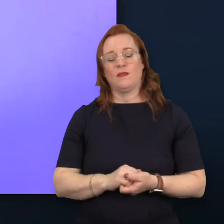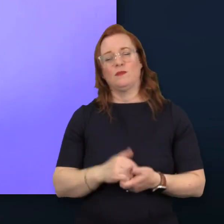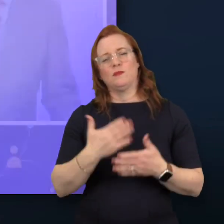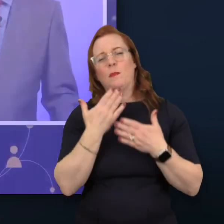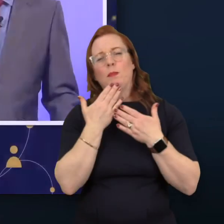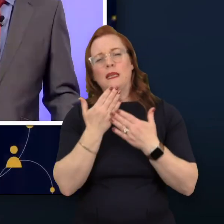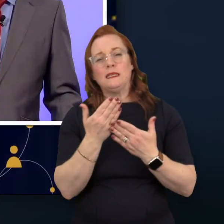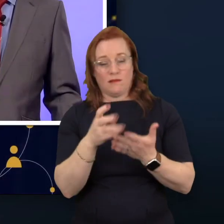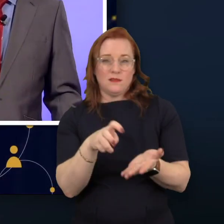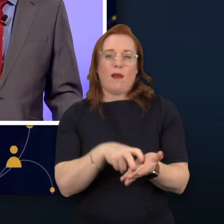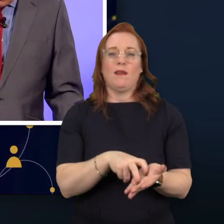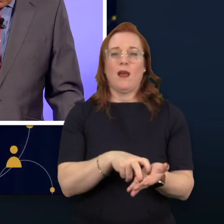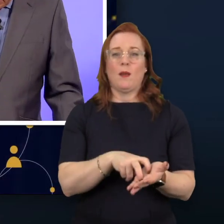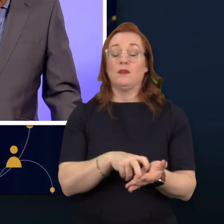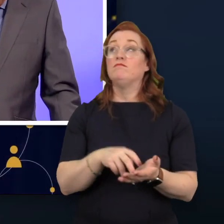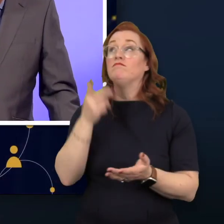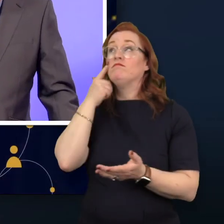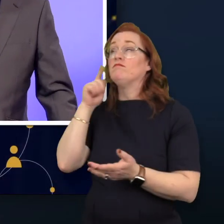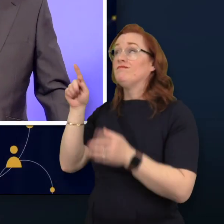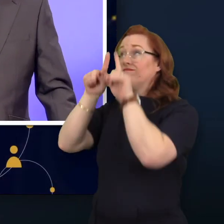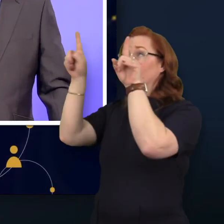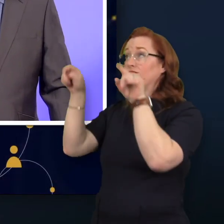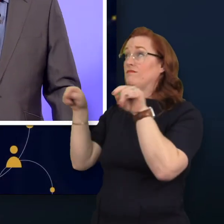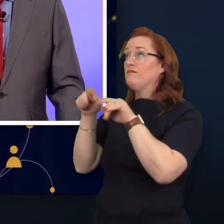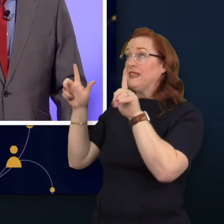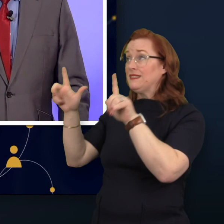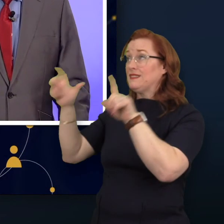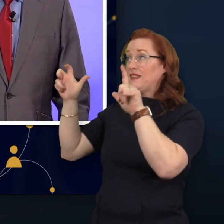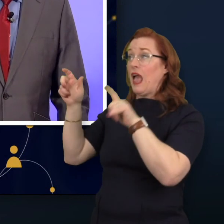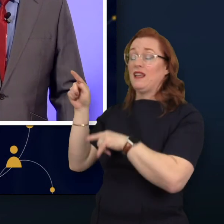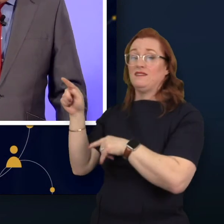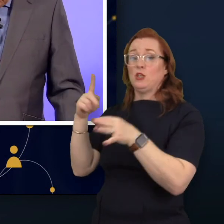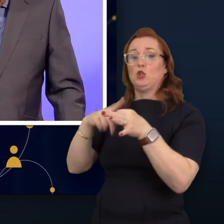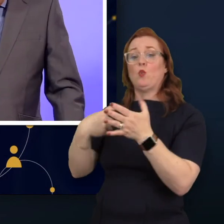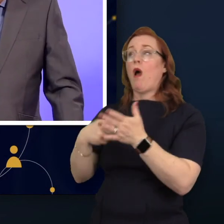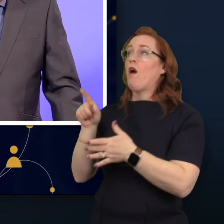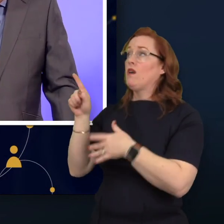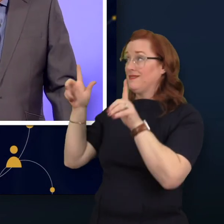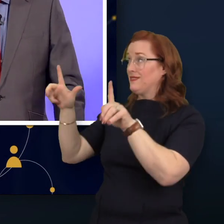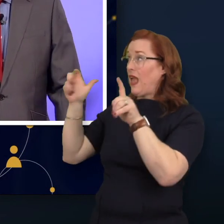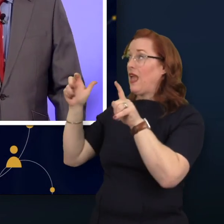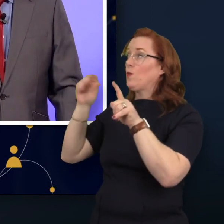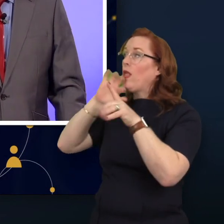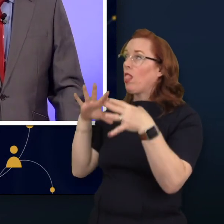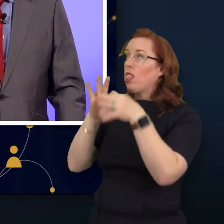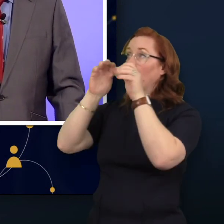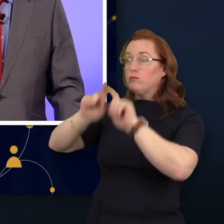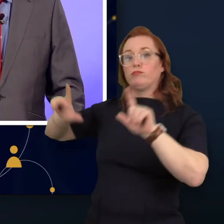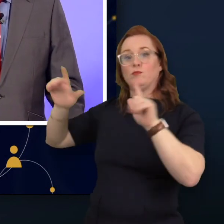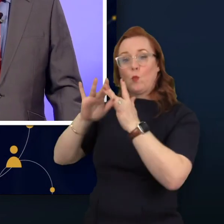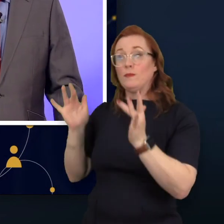sign up scan the QR code or click on www